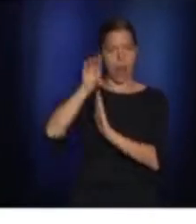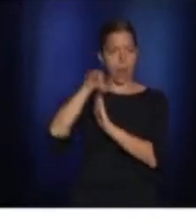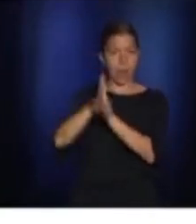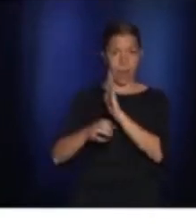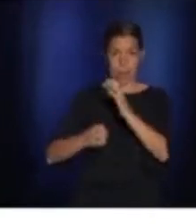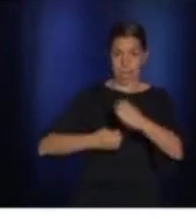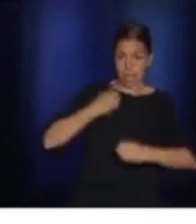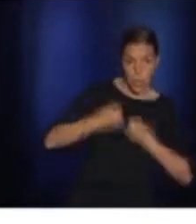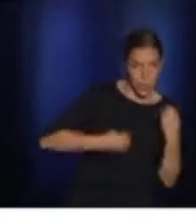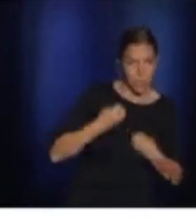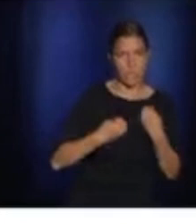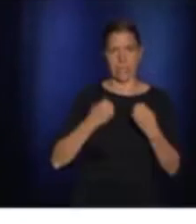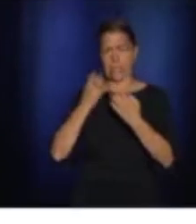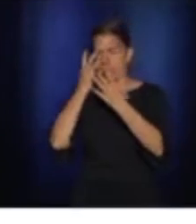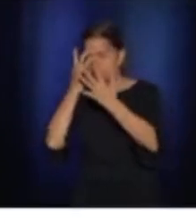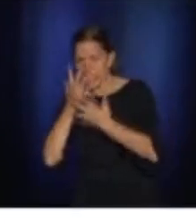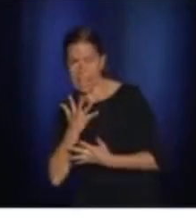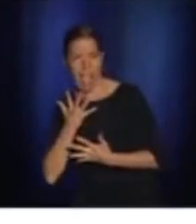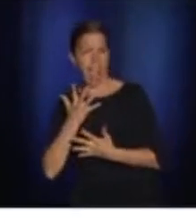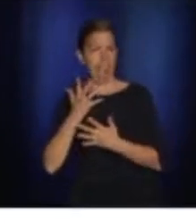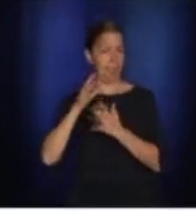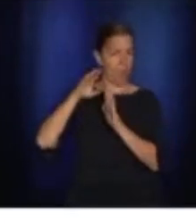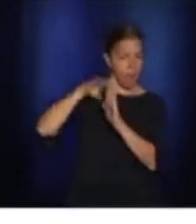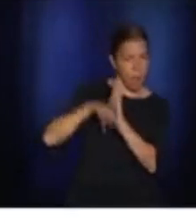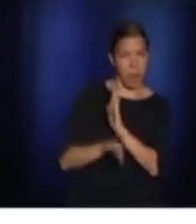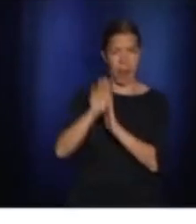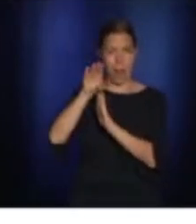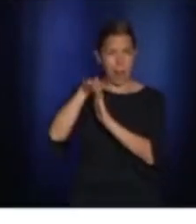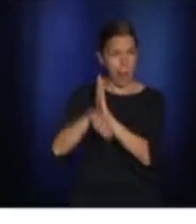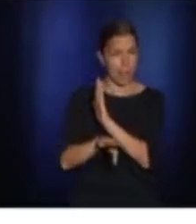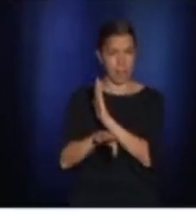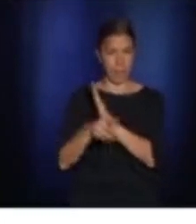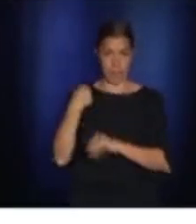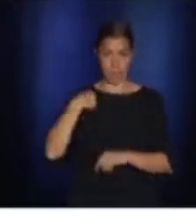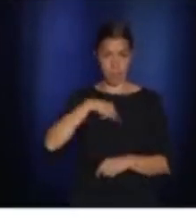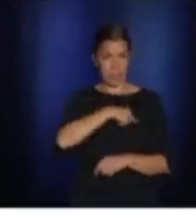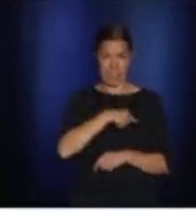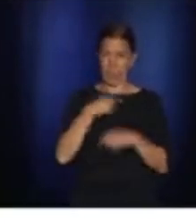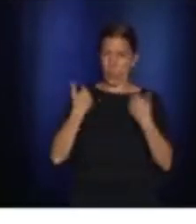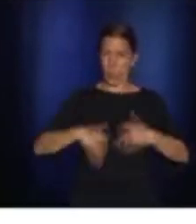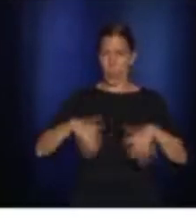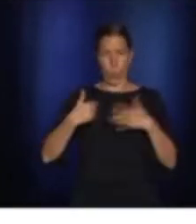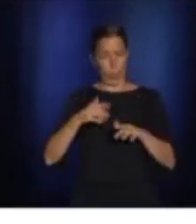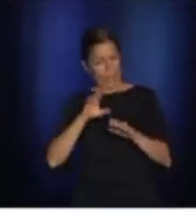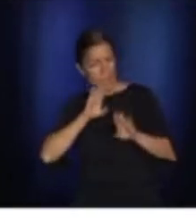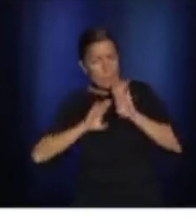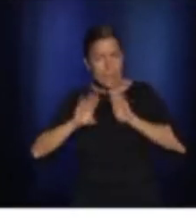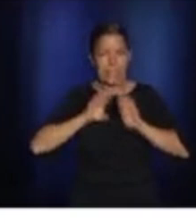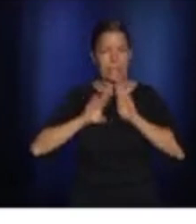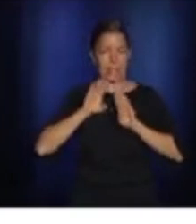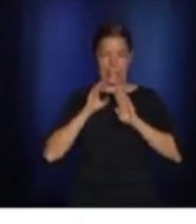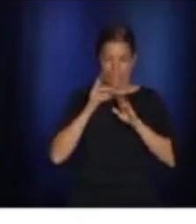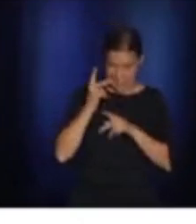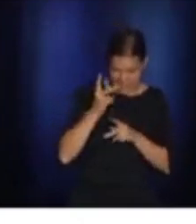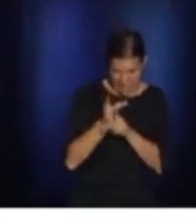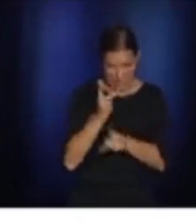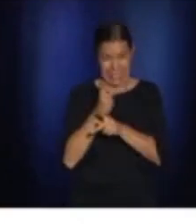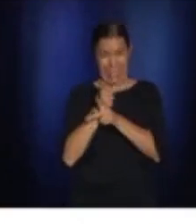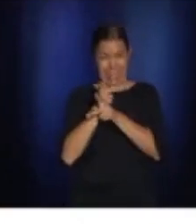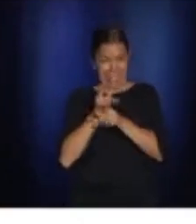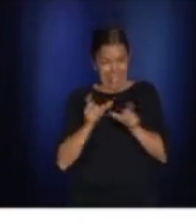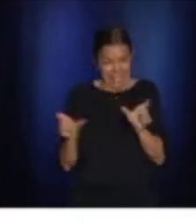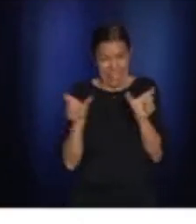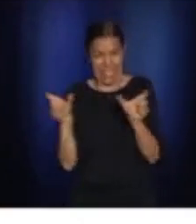of our lives. We managed to control the virus with containment. It is a collective effort